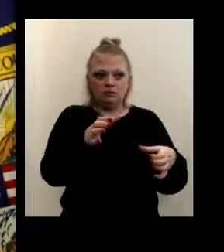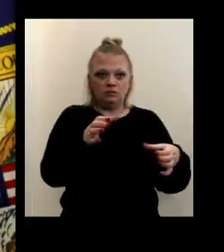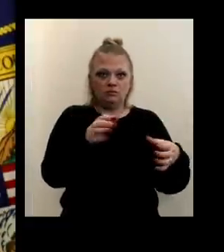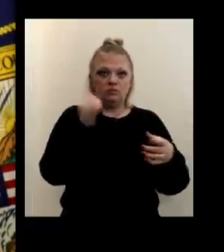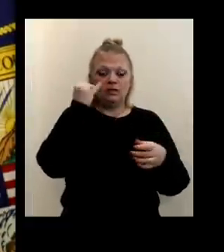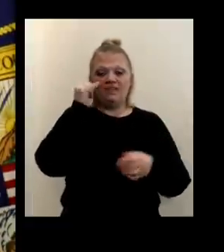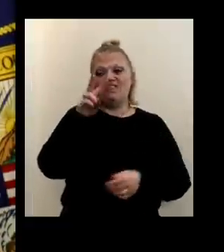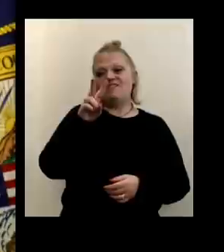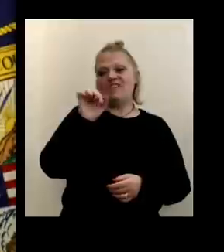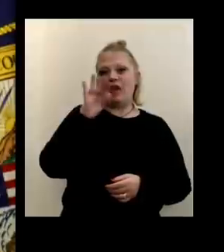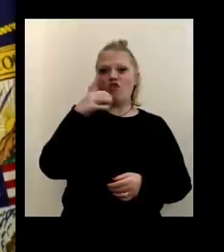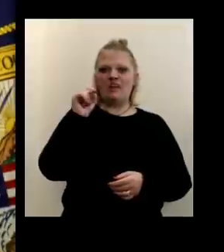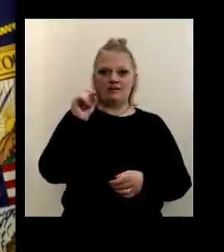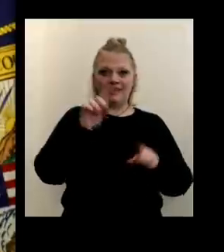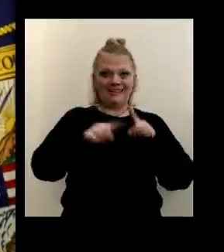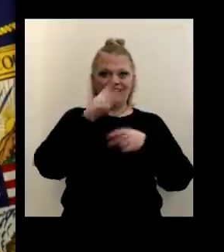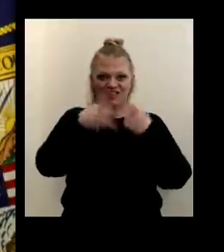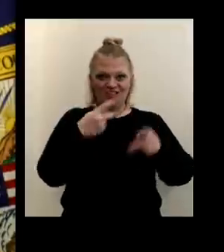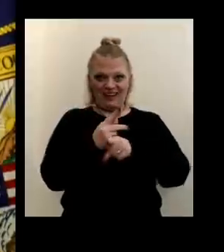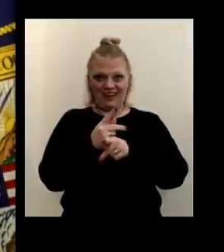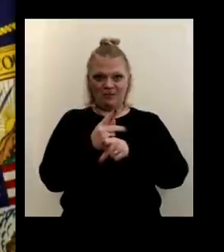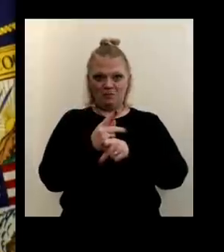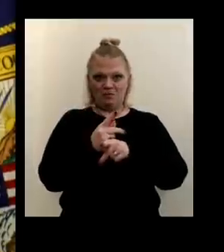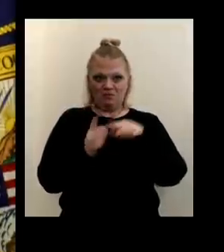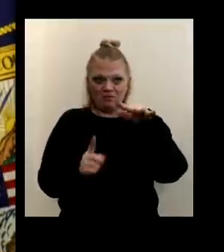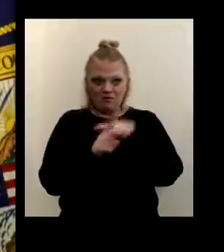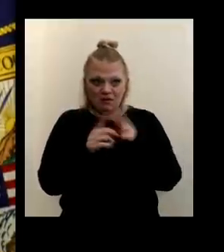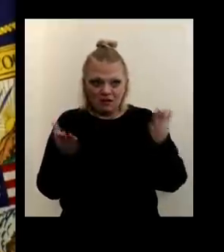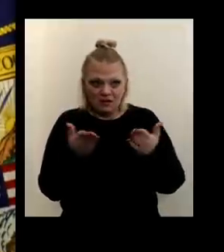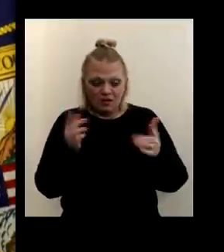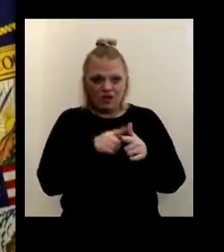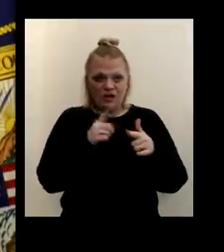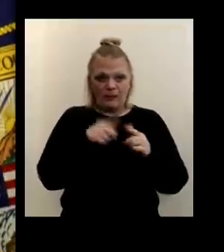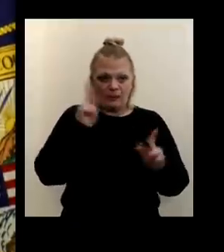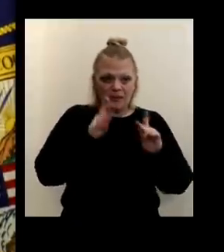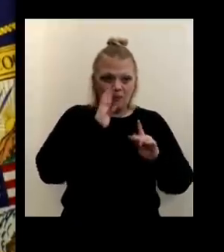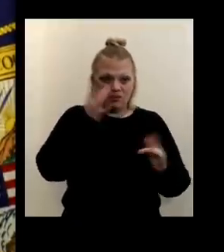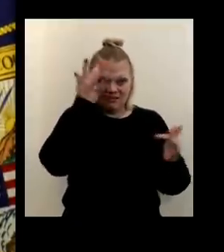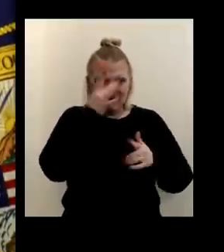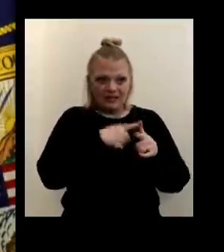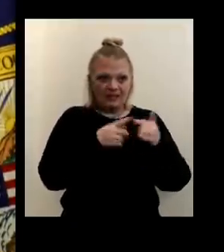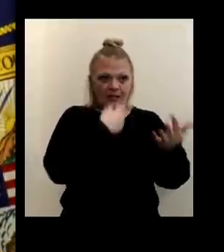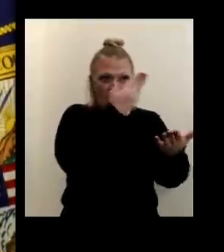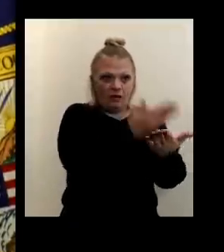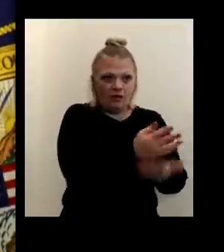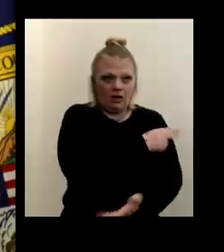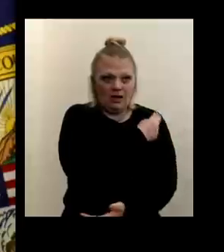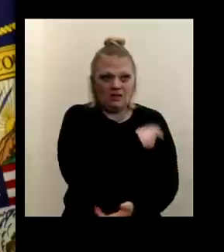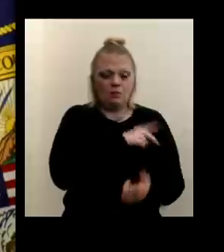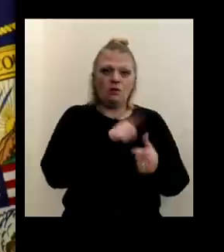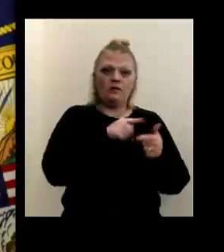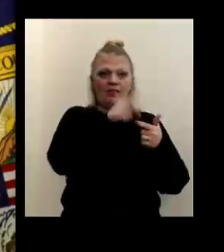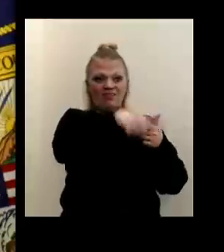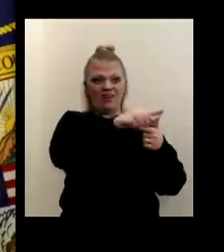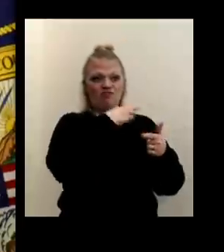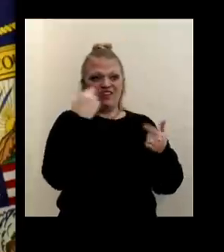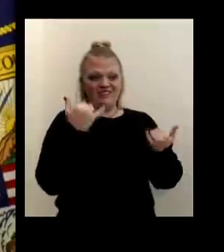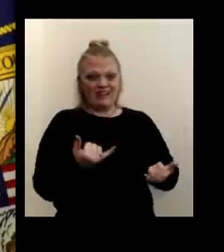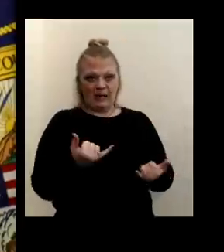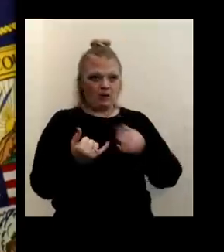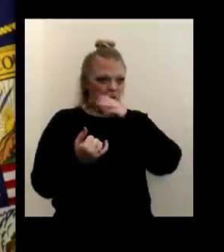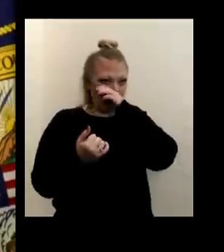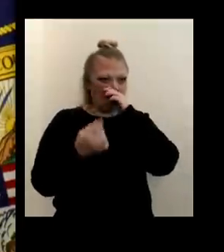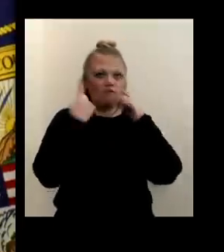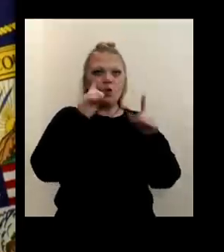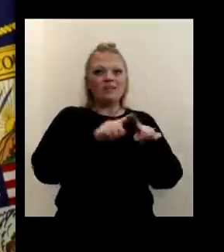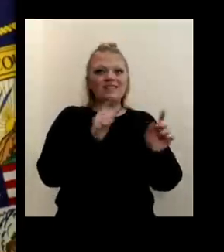variant, individuals are unlikely or likely going to get sick. They're going to go to hospitals, which put at risk the hospital population and others.